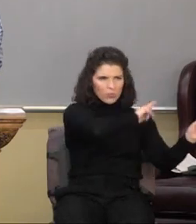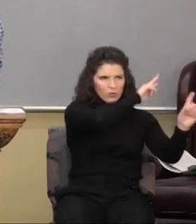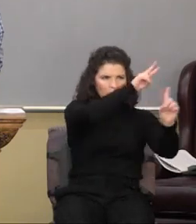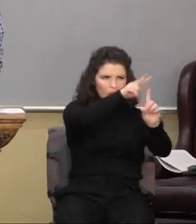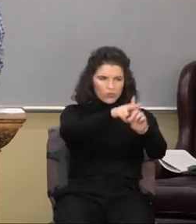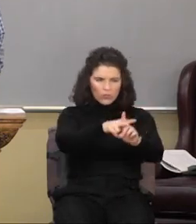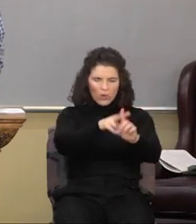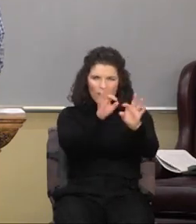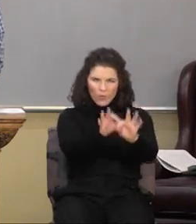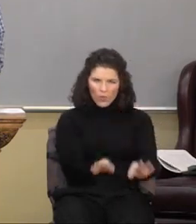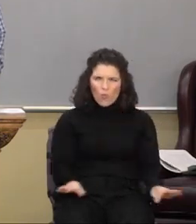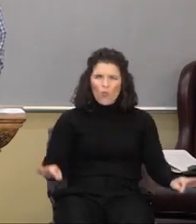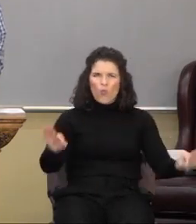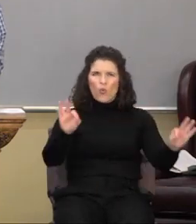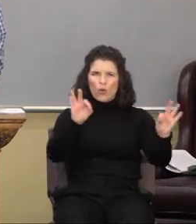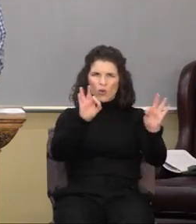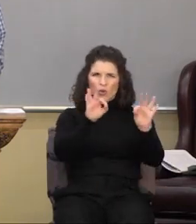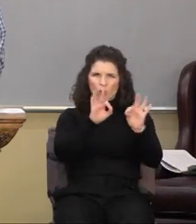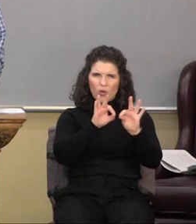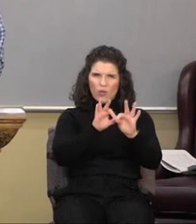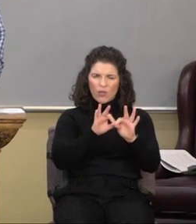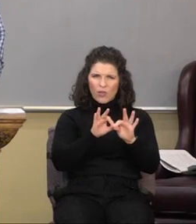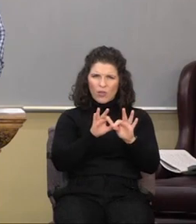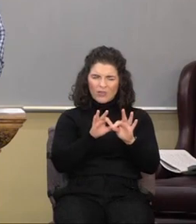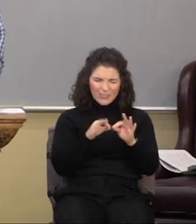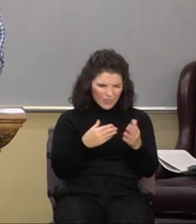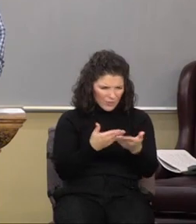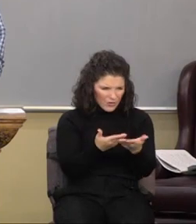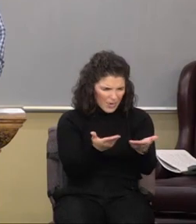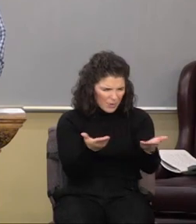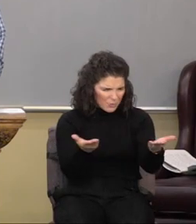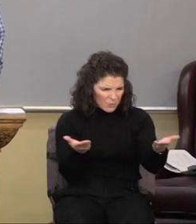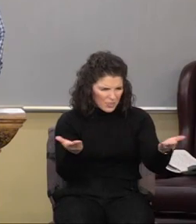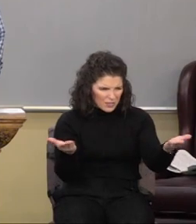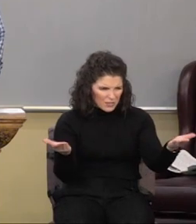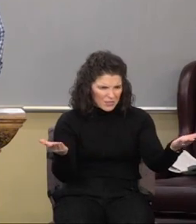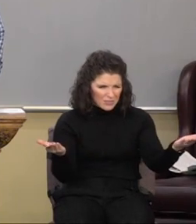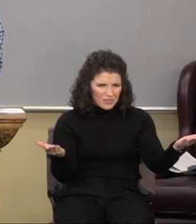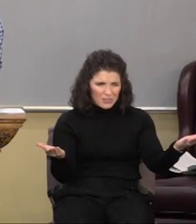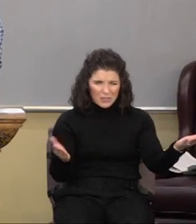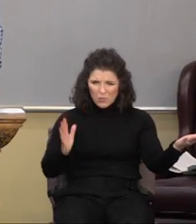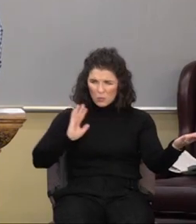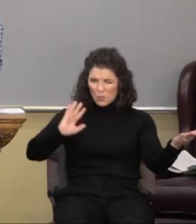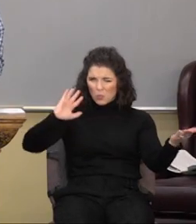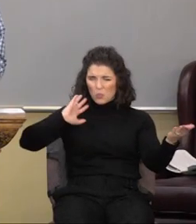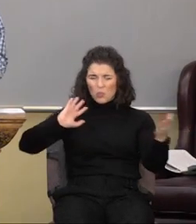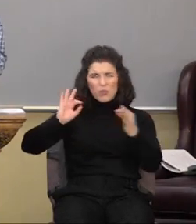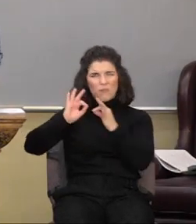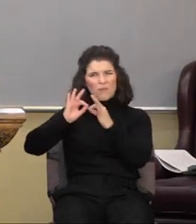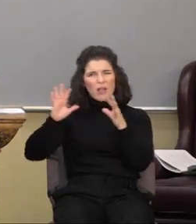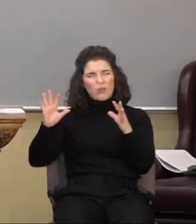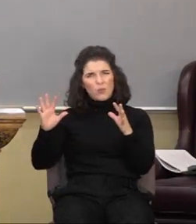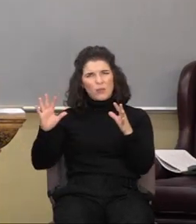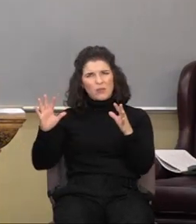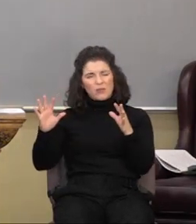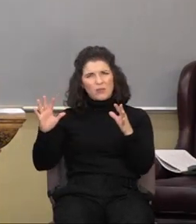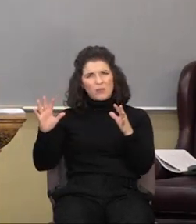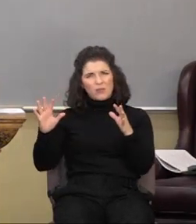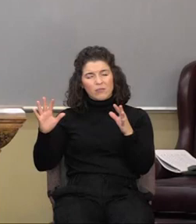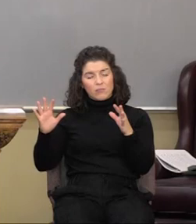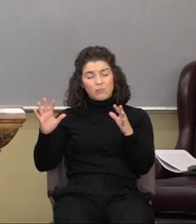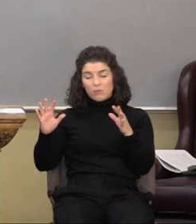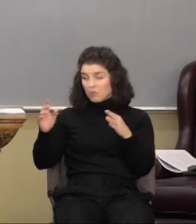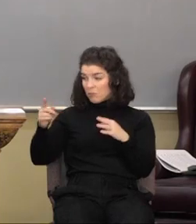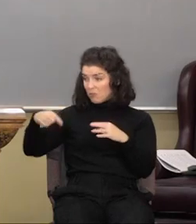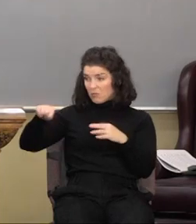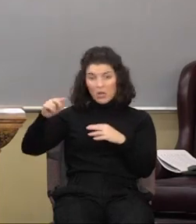to the very objects that were valueless. So, nobody else